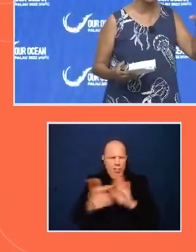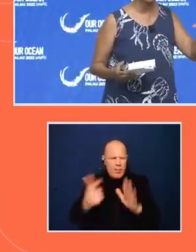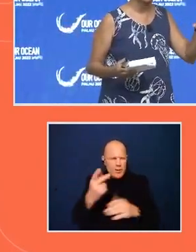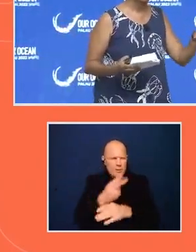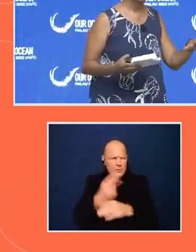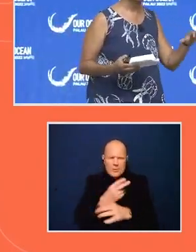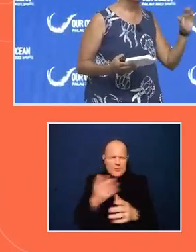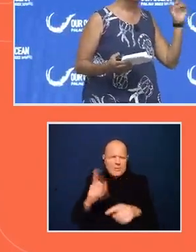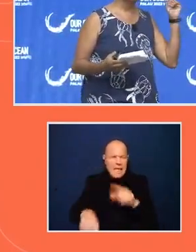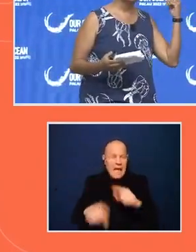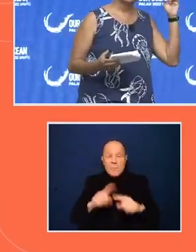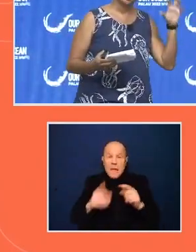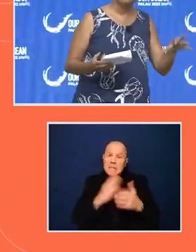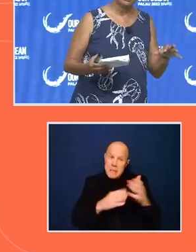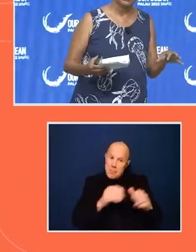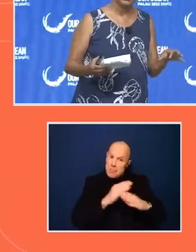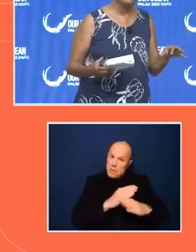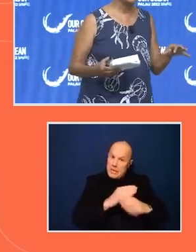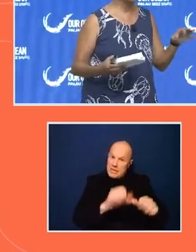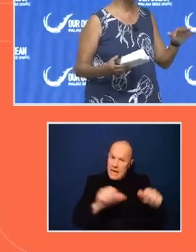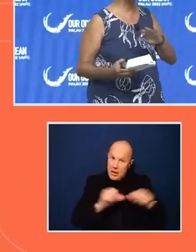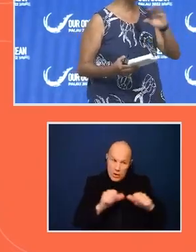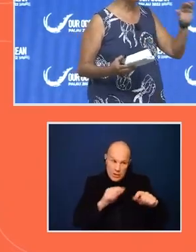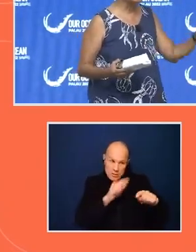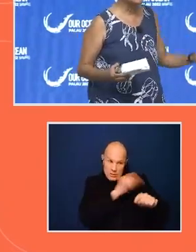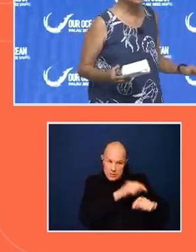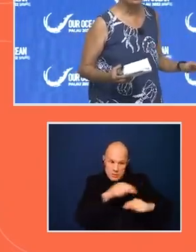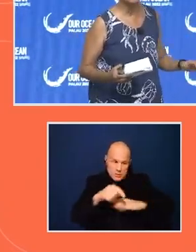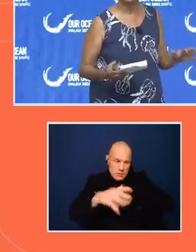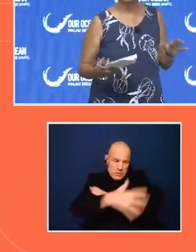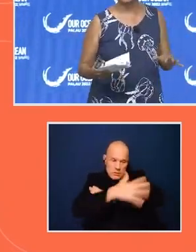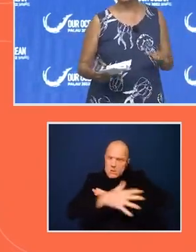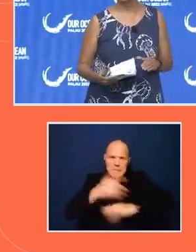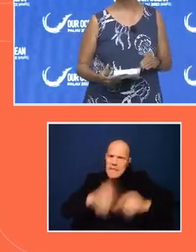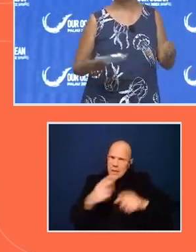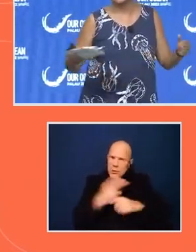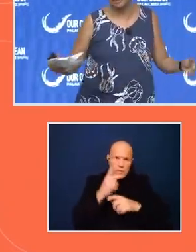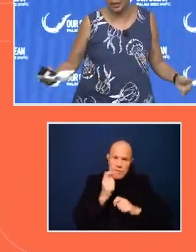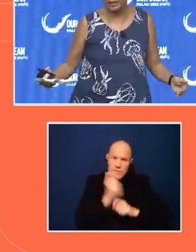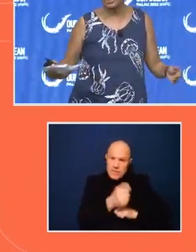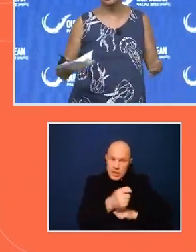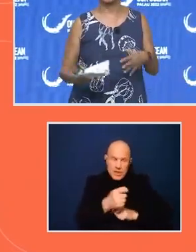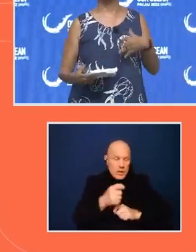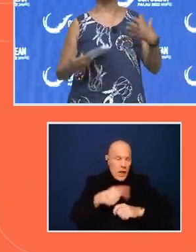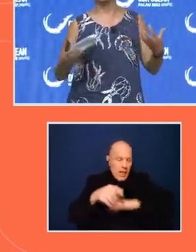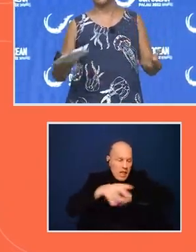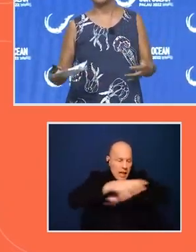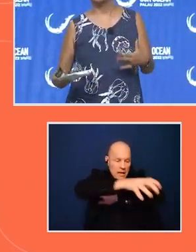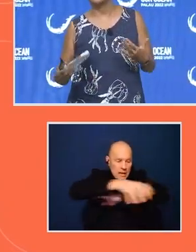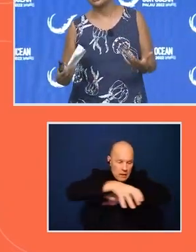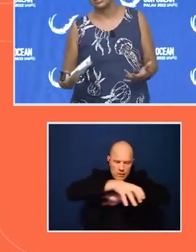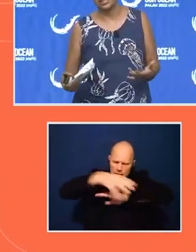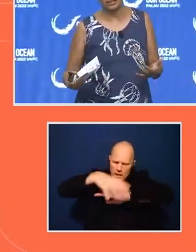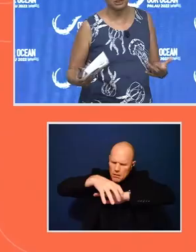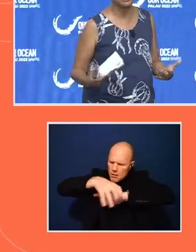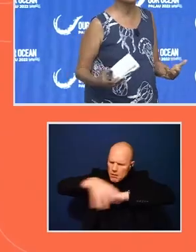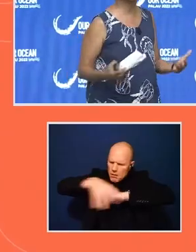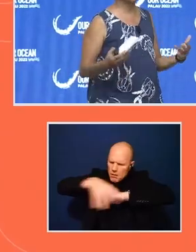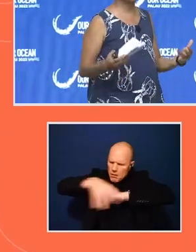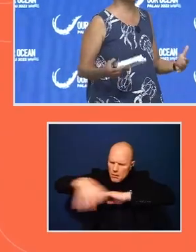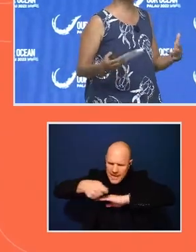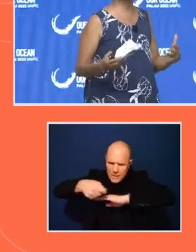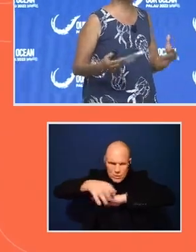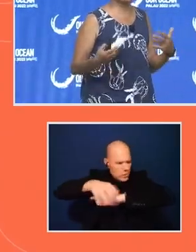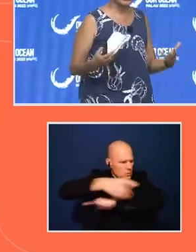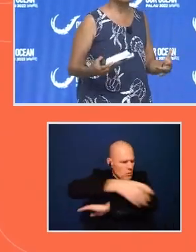areas that are off-limits to fishing and then they're surrounded by areas where it's managed and fishing is done sustainably,